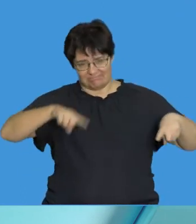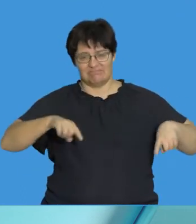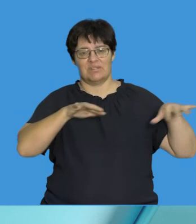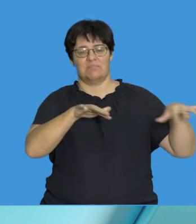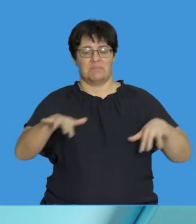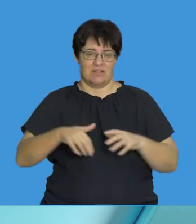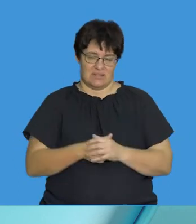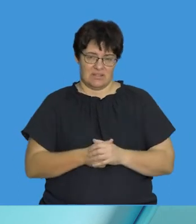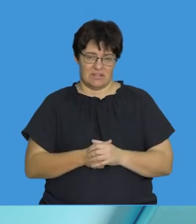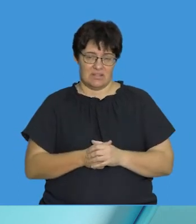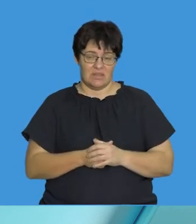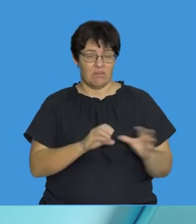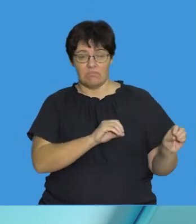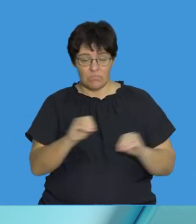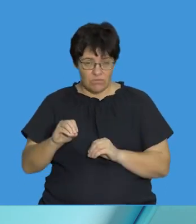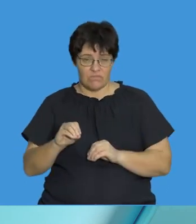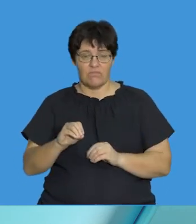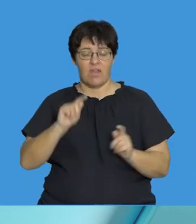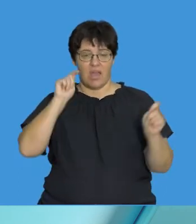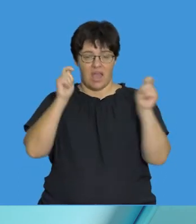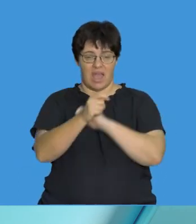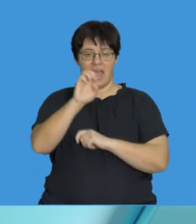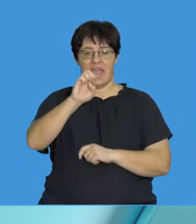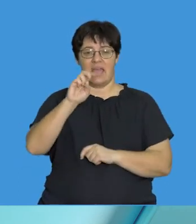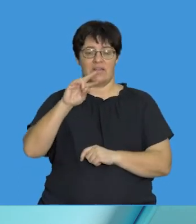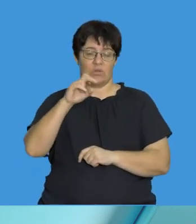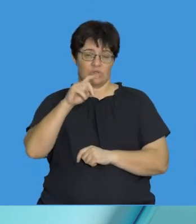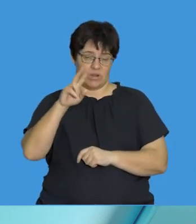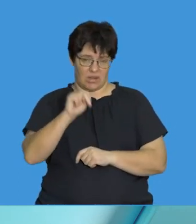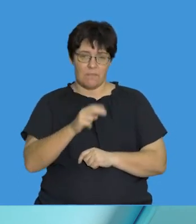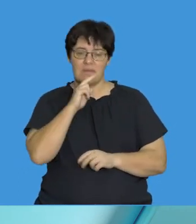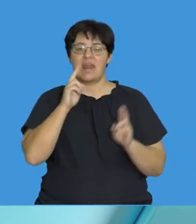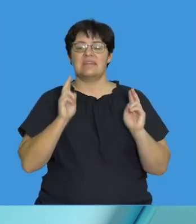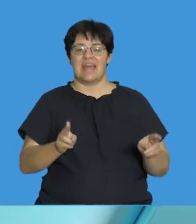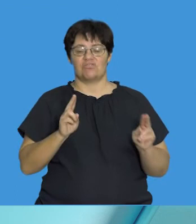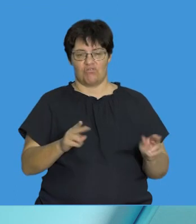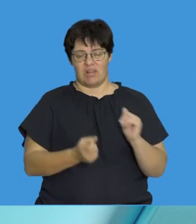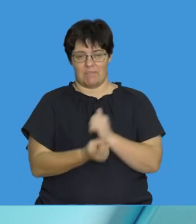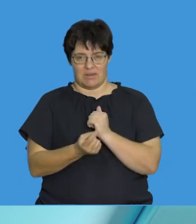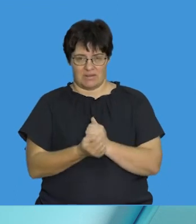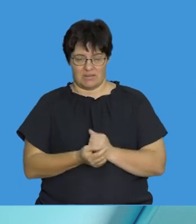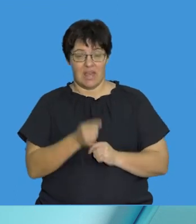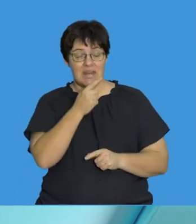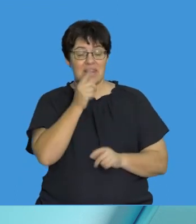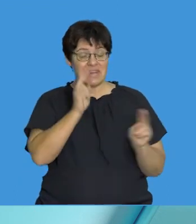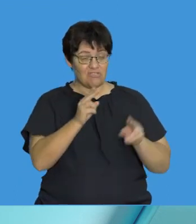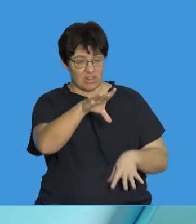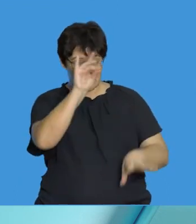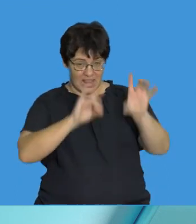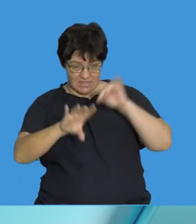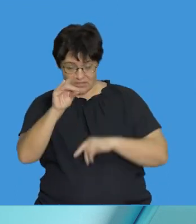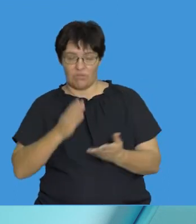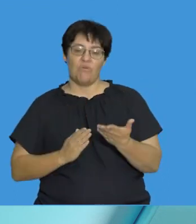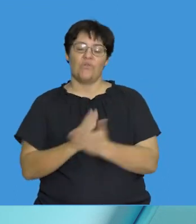variation in the population, and when we move on to evolution, we often refer to natural selection. And that natural